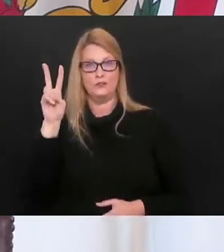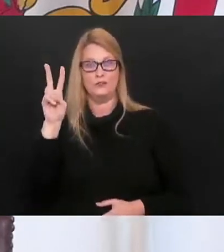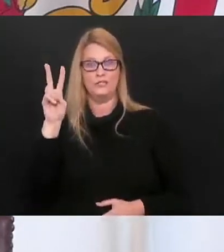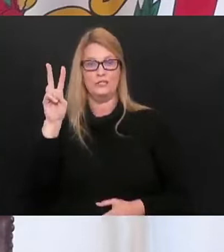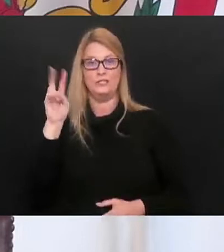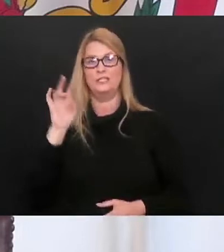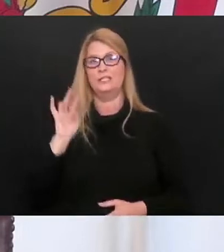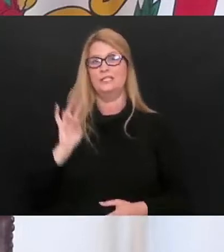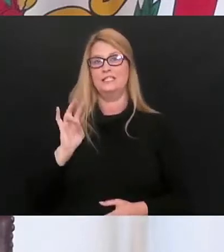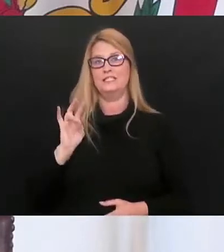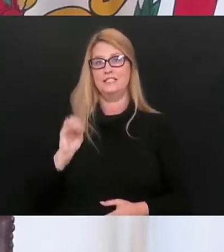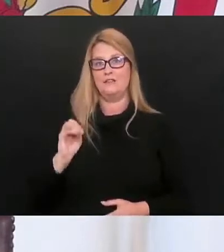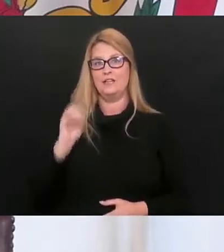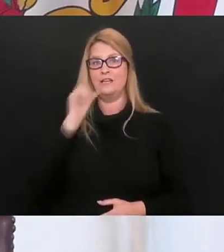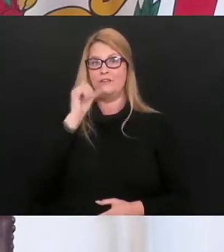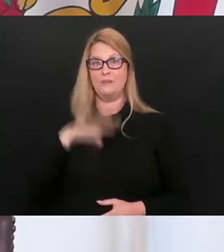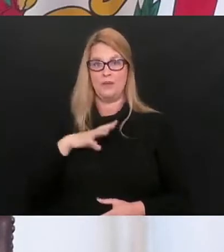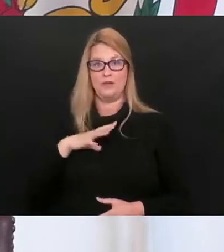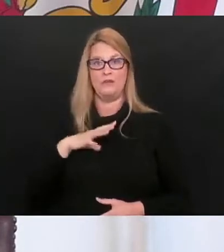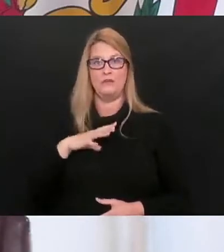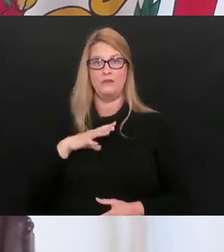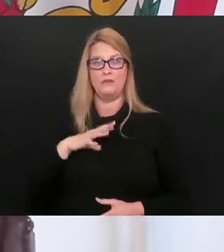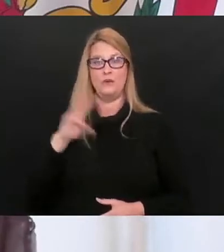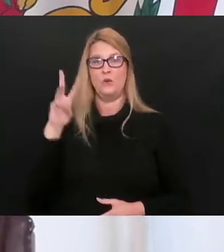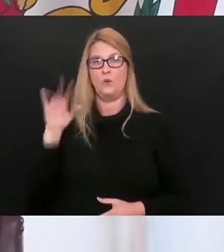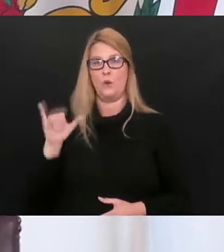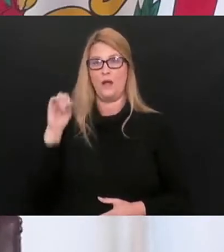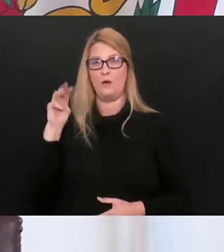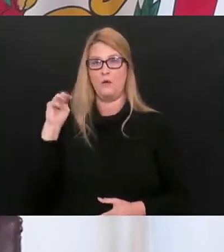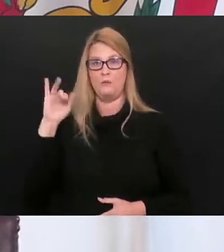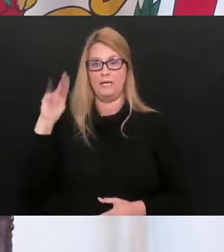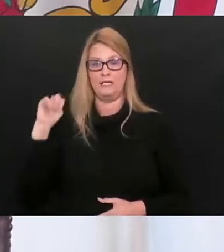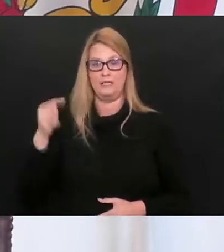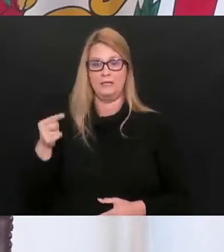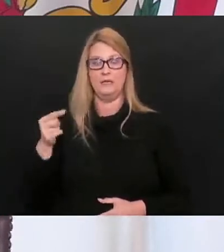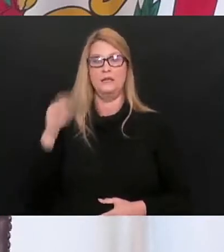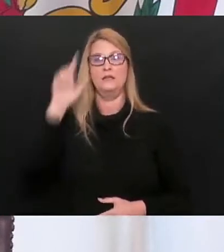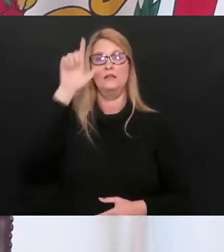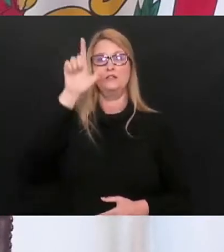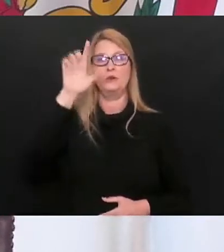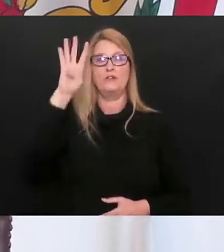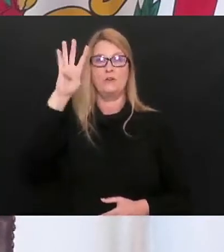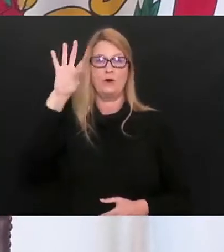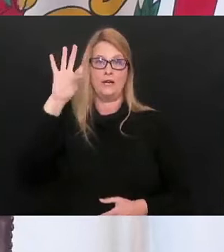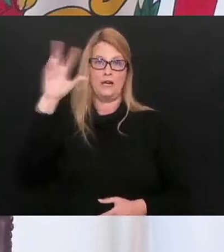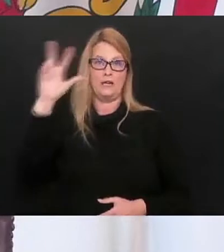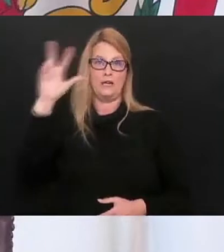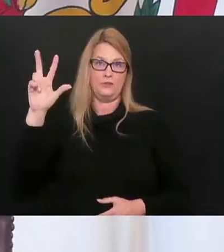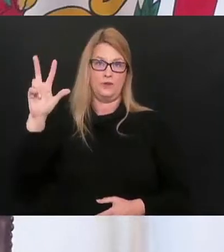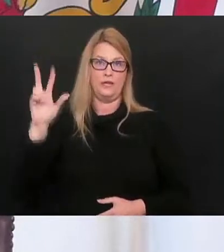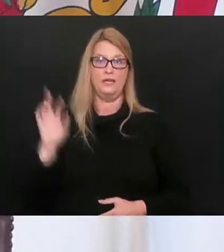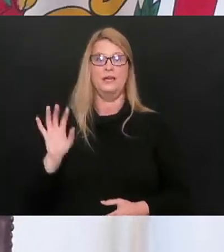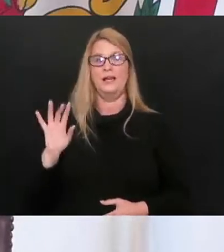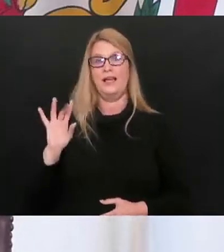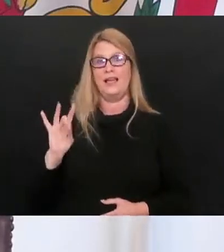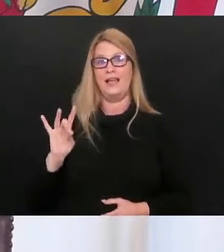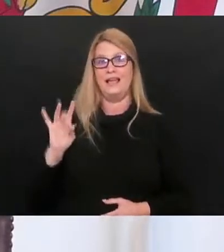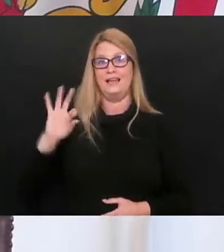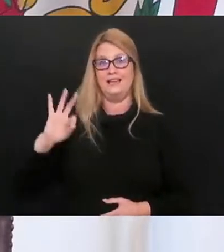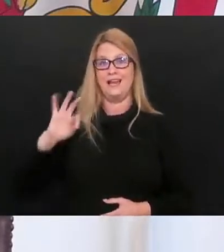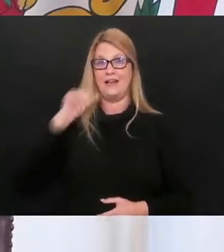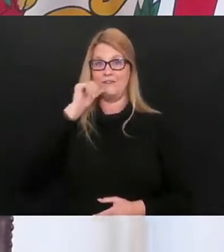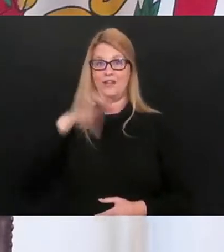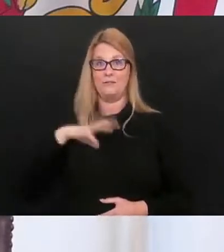is a 70-year-old female from Wyoming County. Our 2,493rd death is an 89-year-old